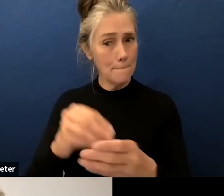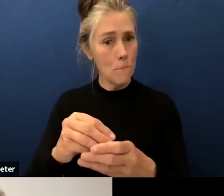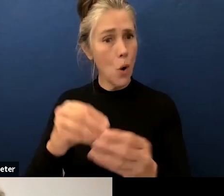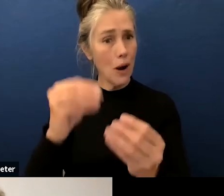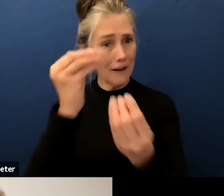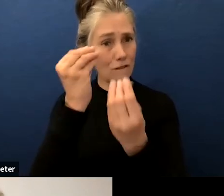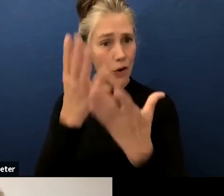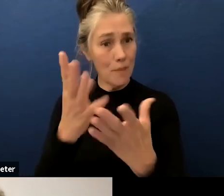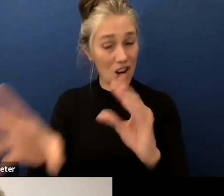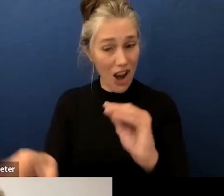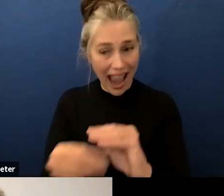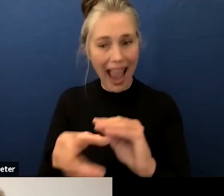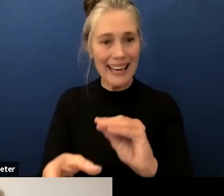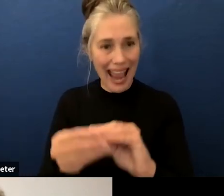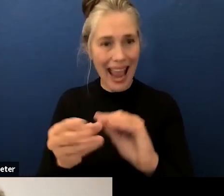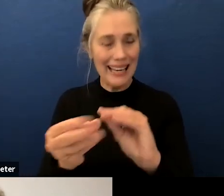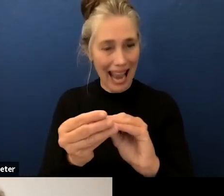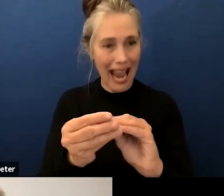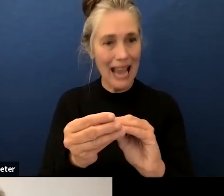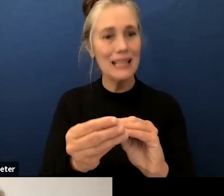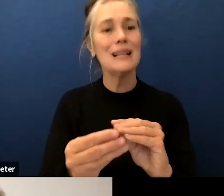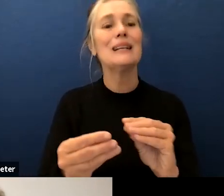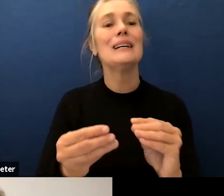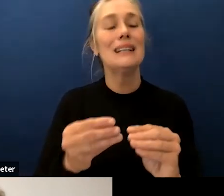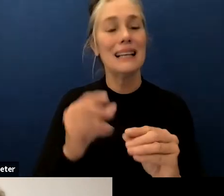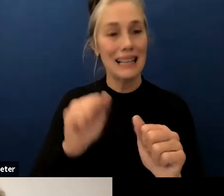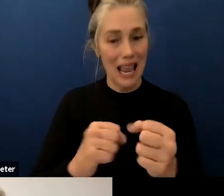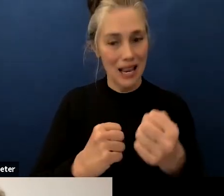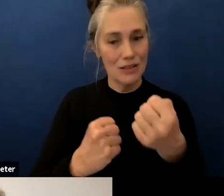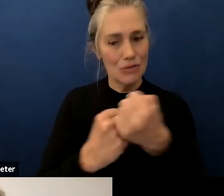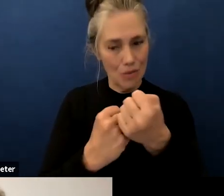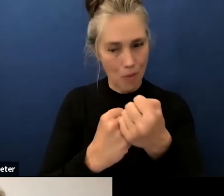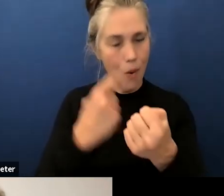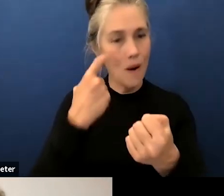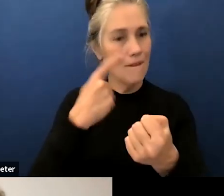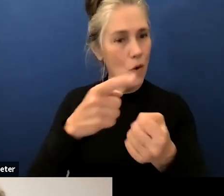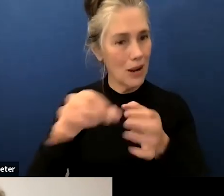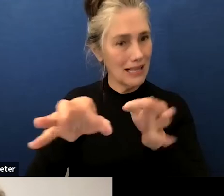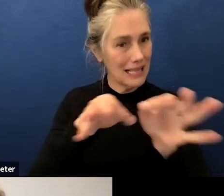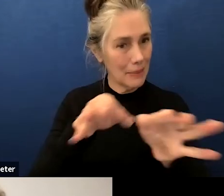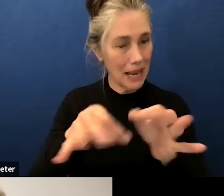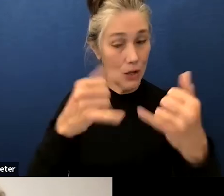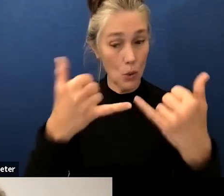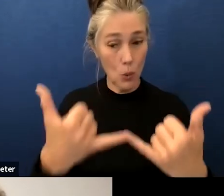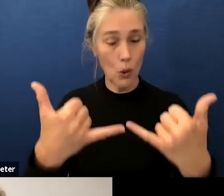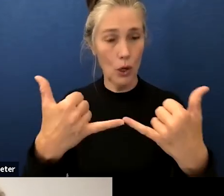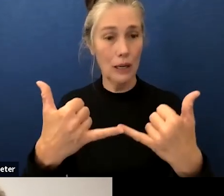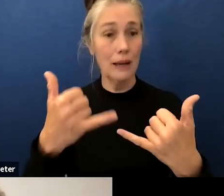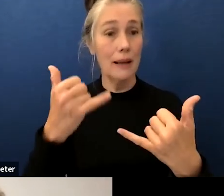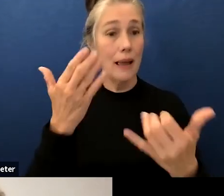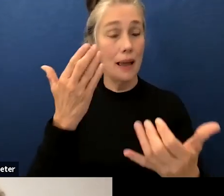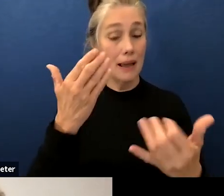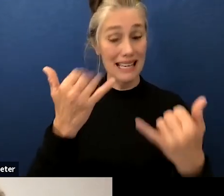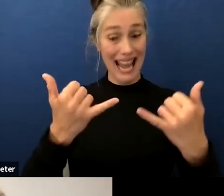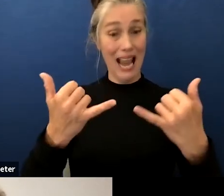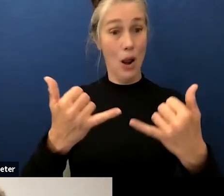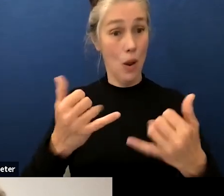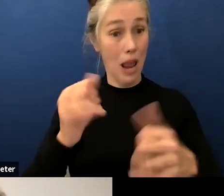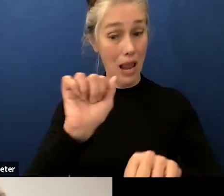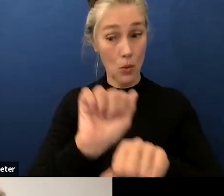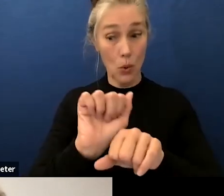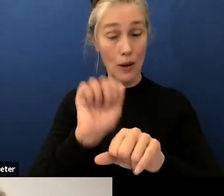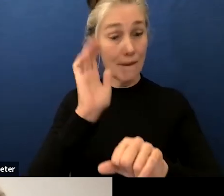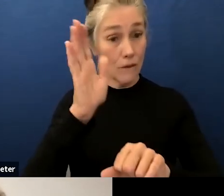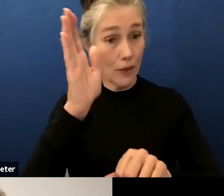additive to data that we can also be bringing you about work to date and possible future work either more